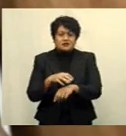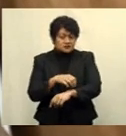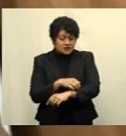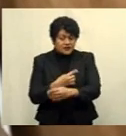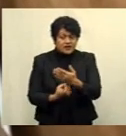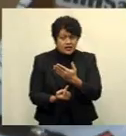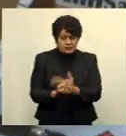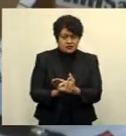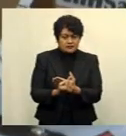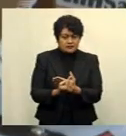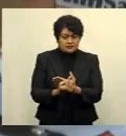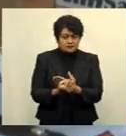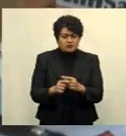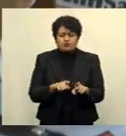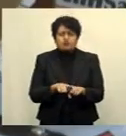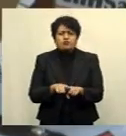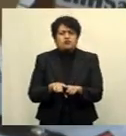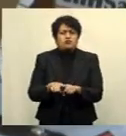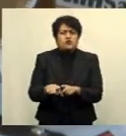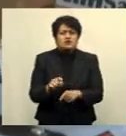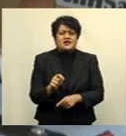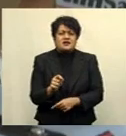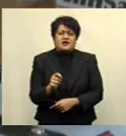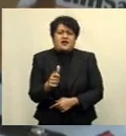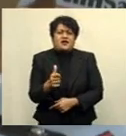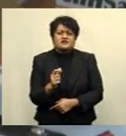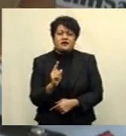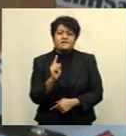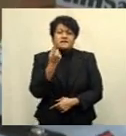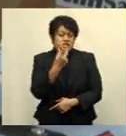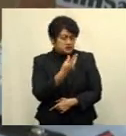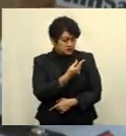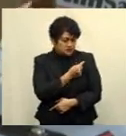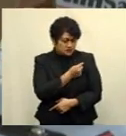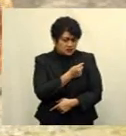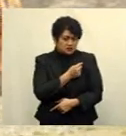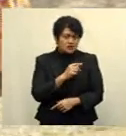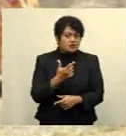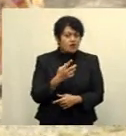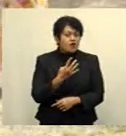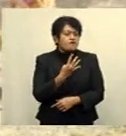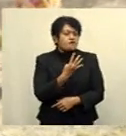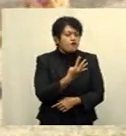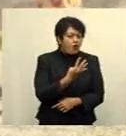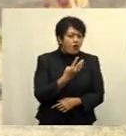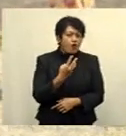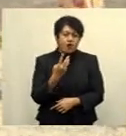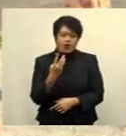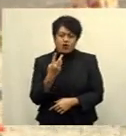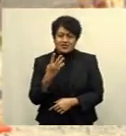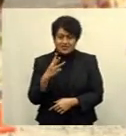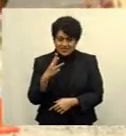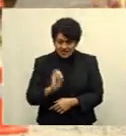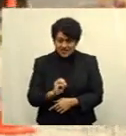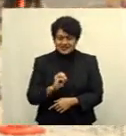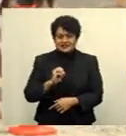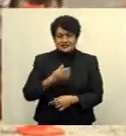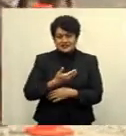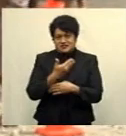occur, it mostly would occur after the first dose and between four and 30 days after the first dose.